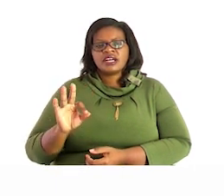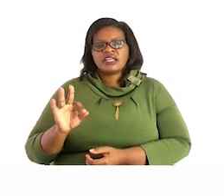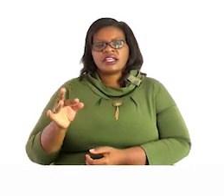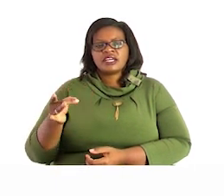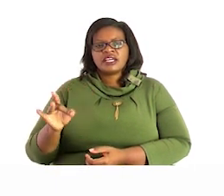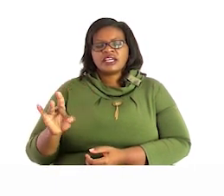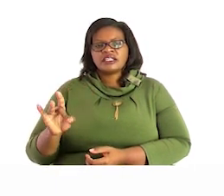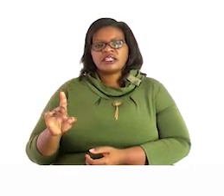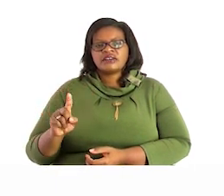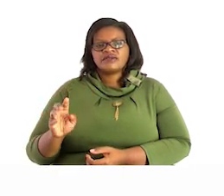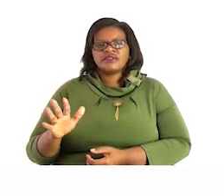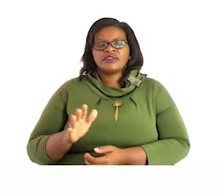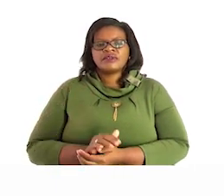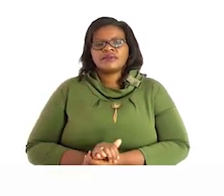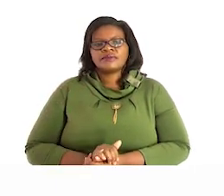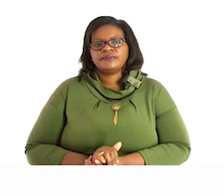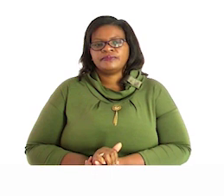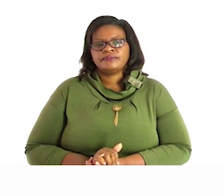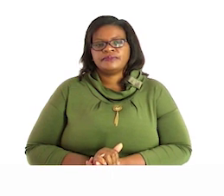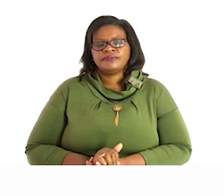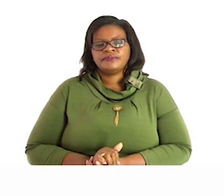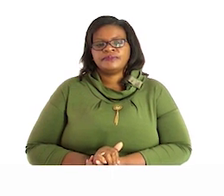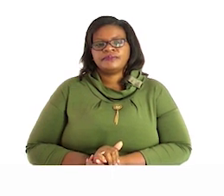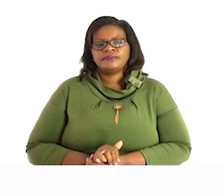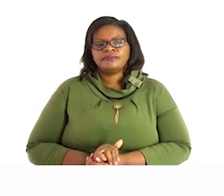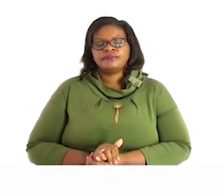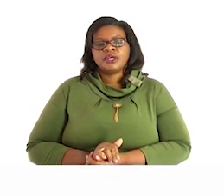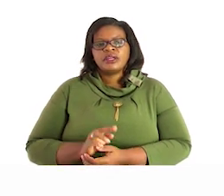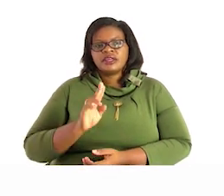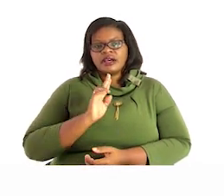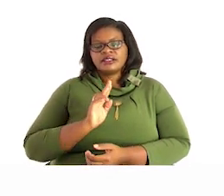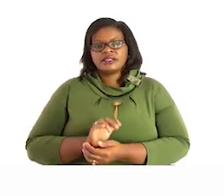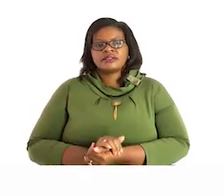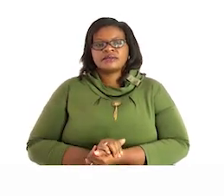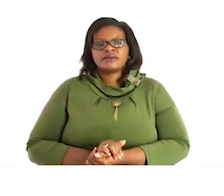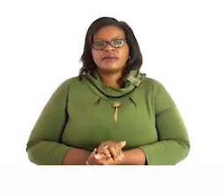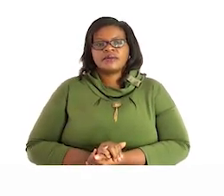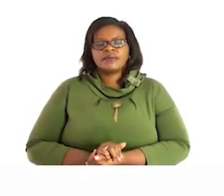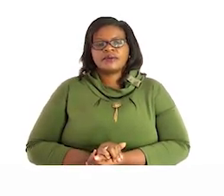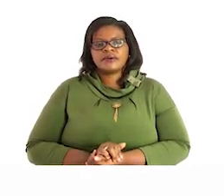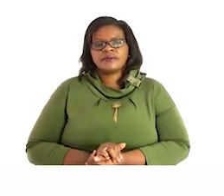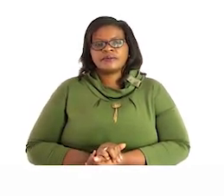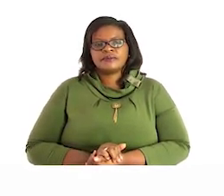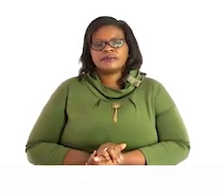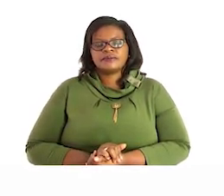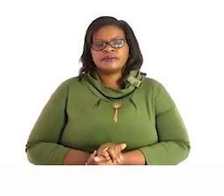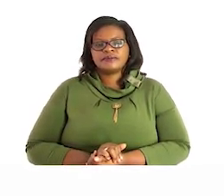and 15 so from there the biggest number